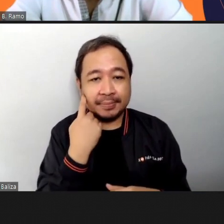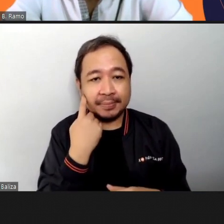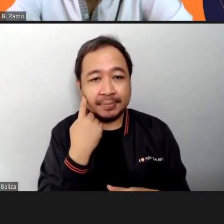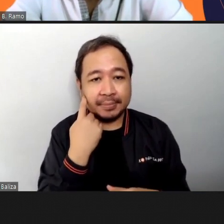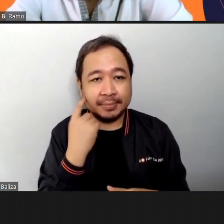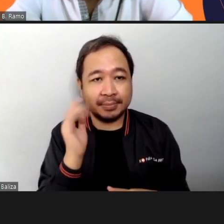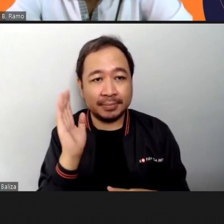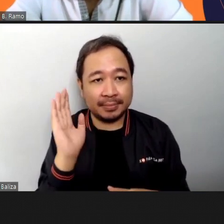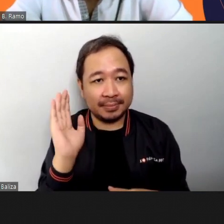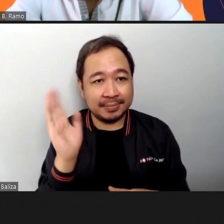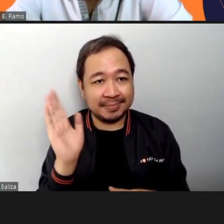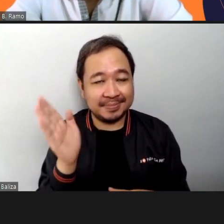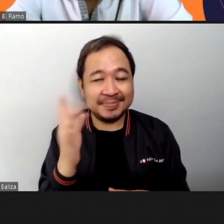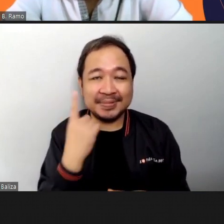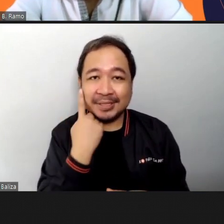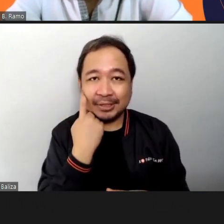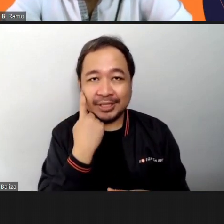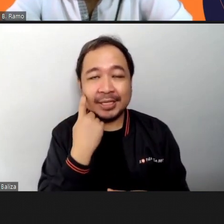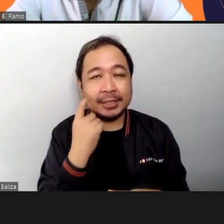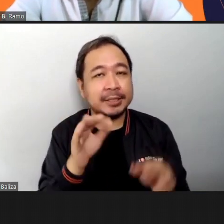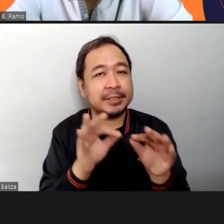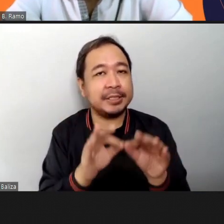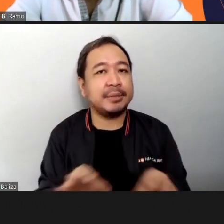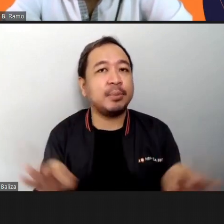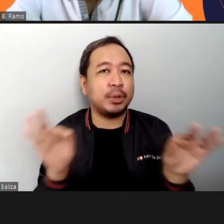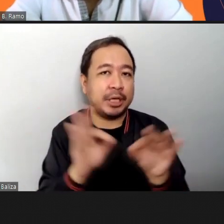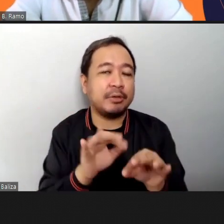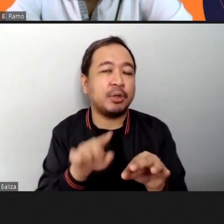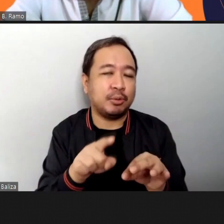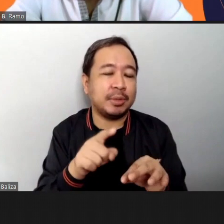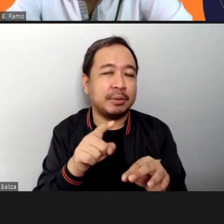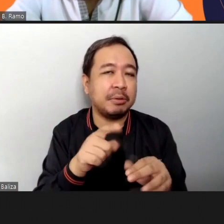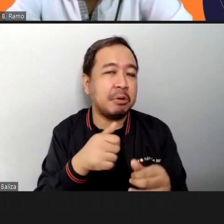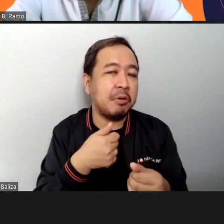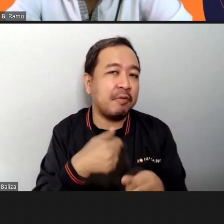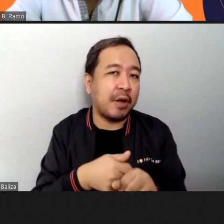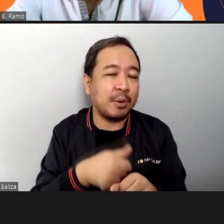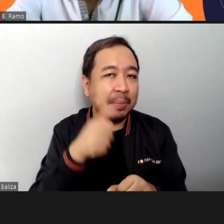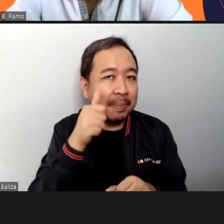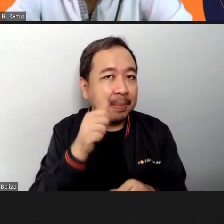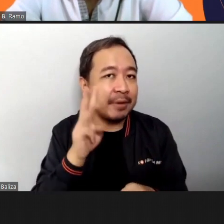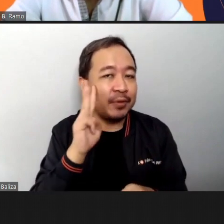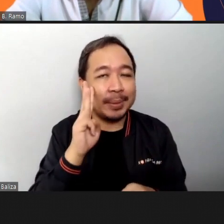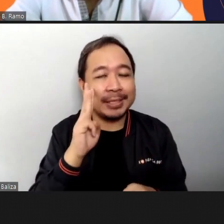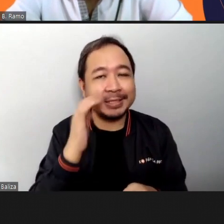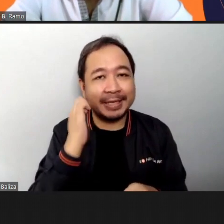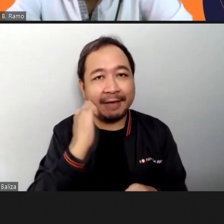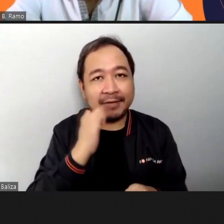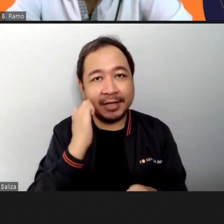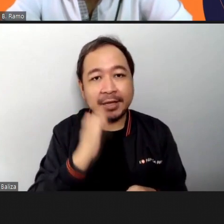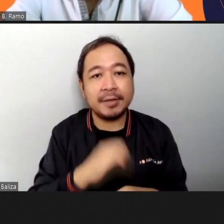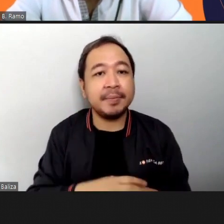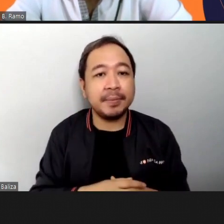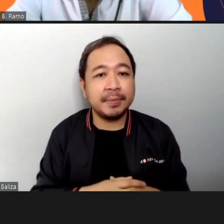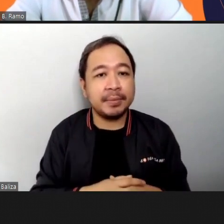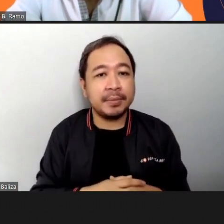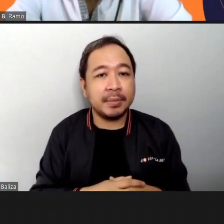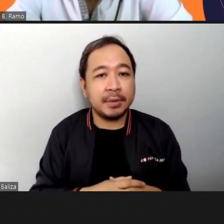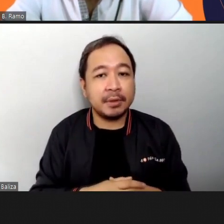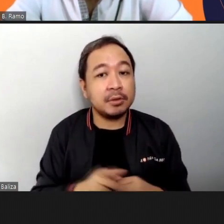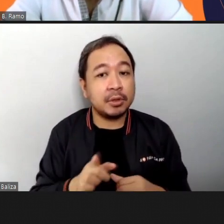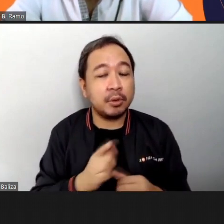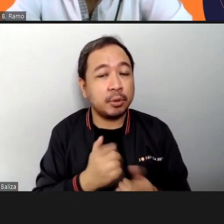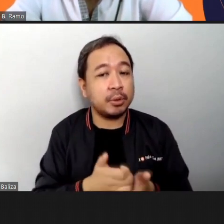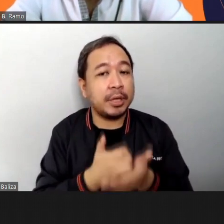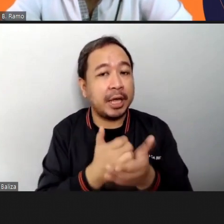it is important for you to practice mindfulness every day as you know it helps you